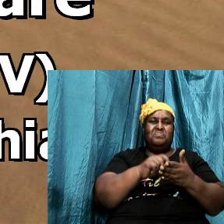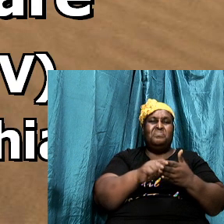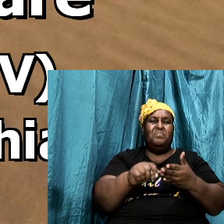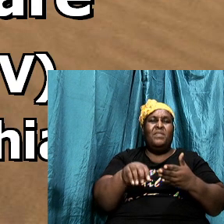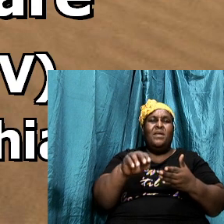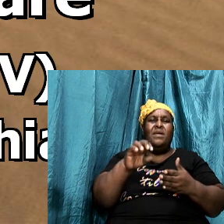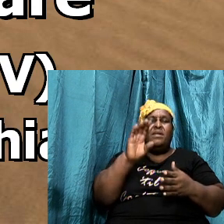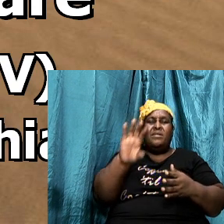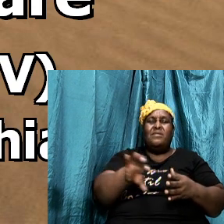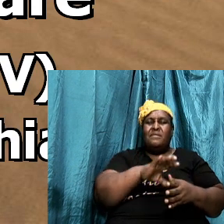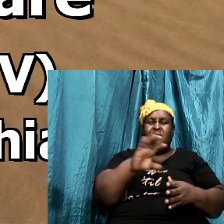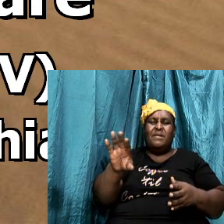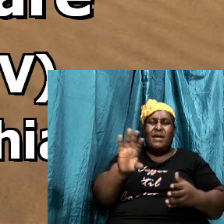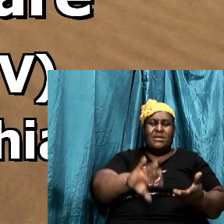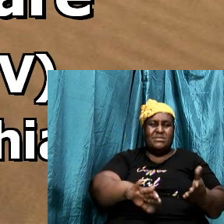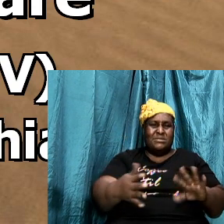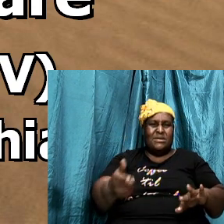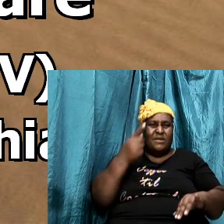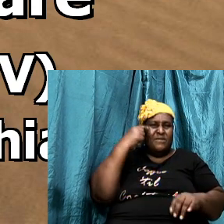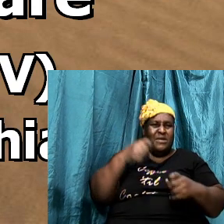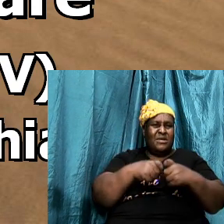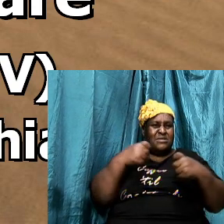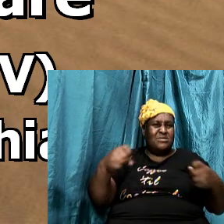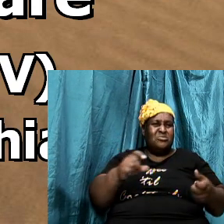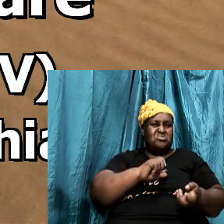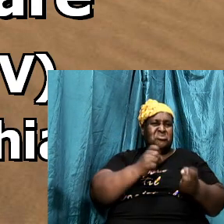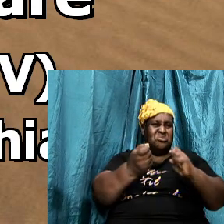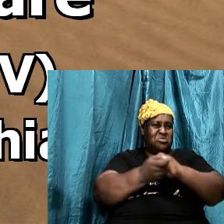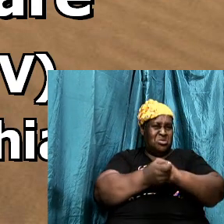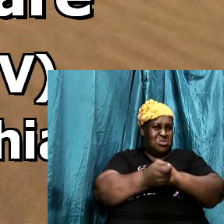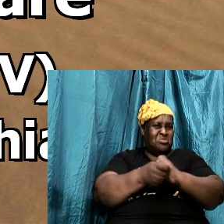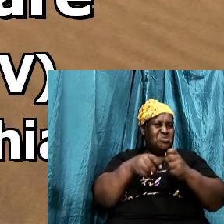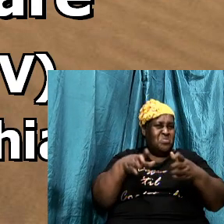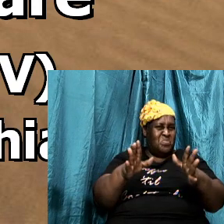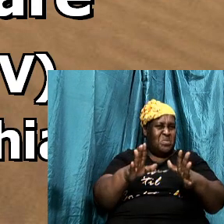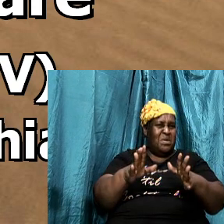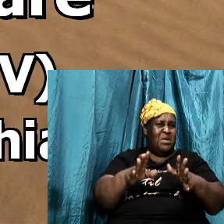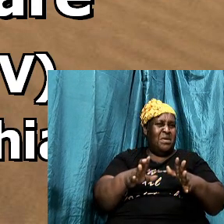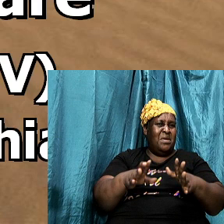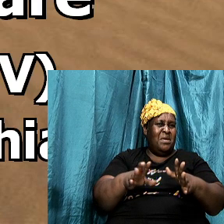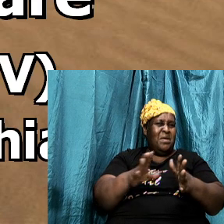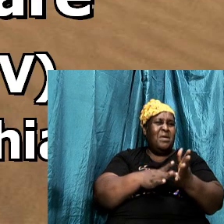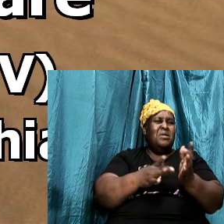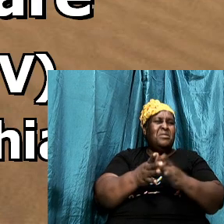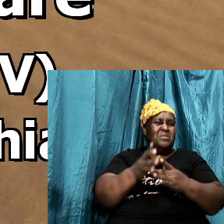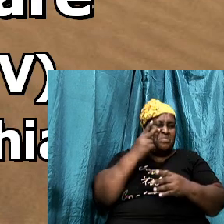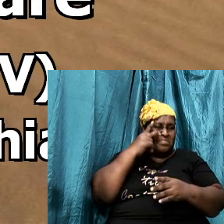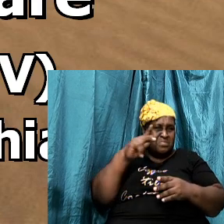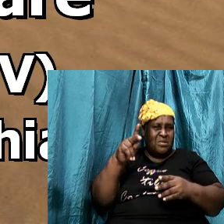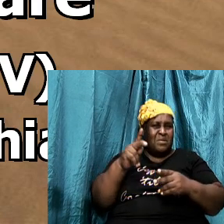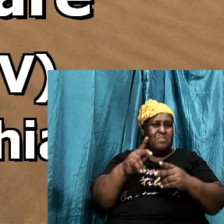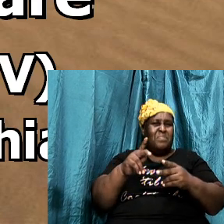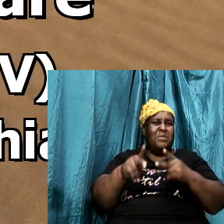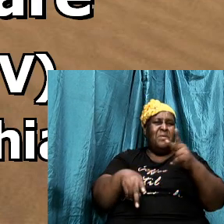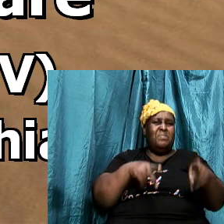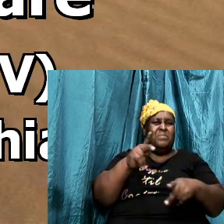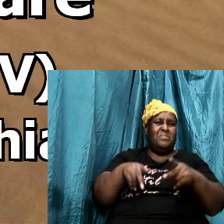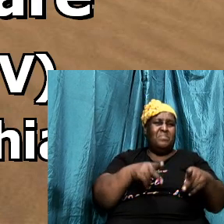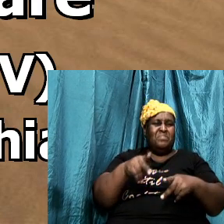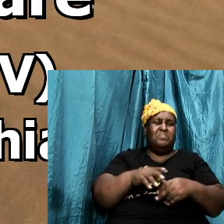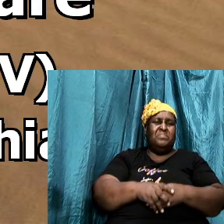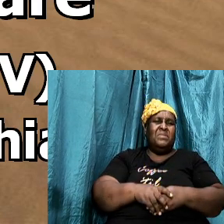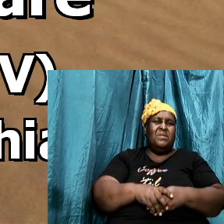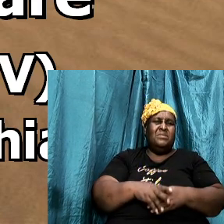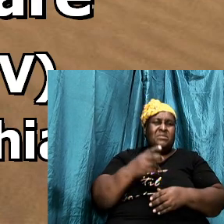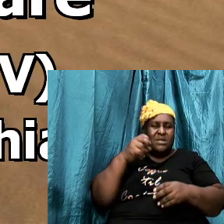death for sin has changed the way he regards people instead of looking at them looking at